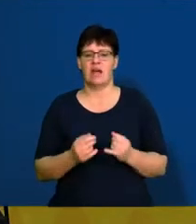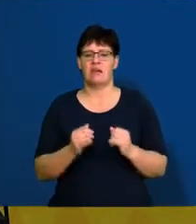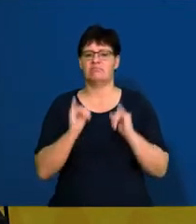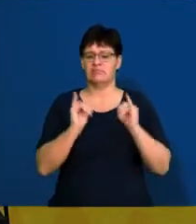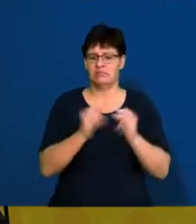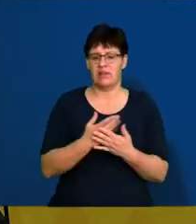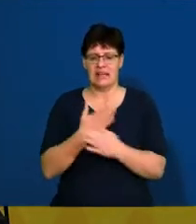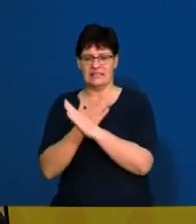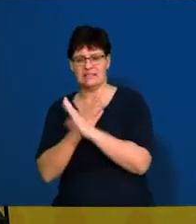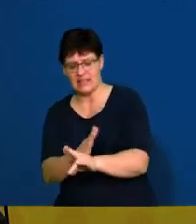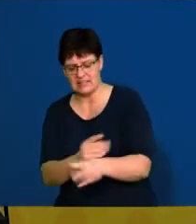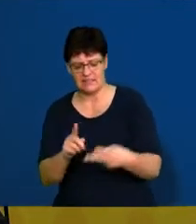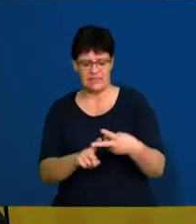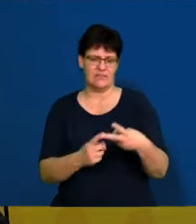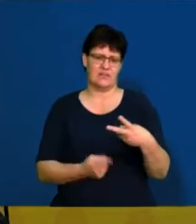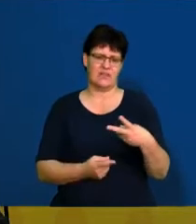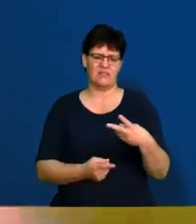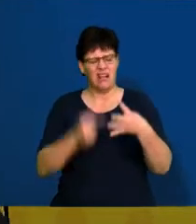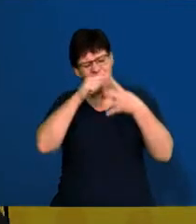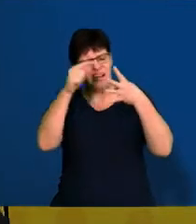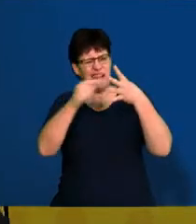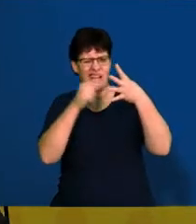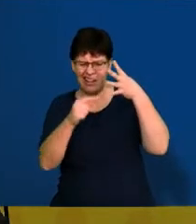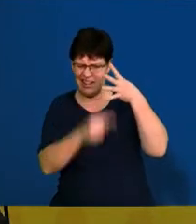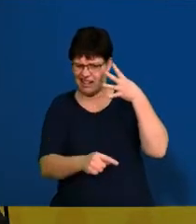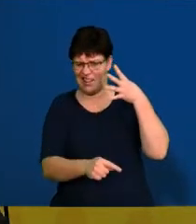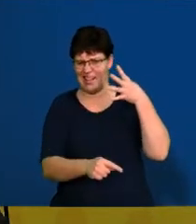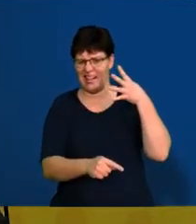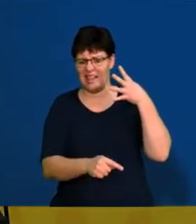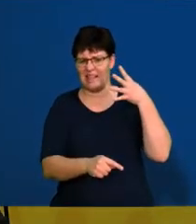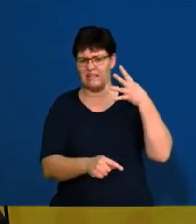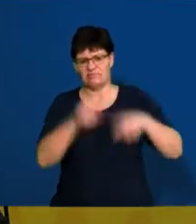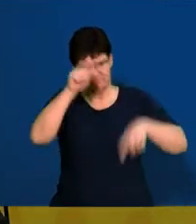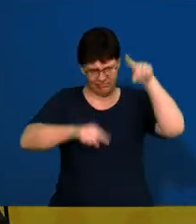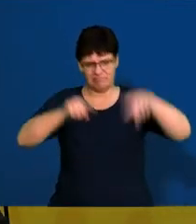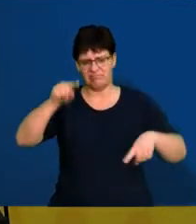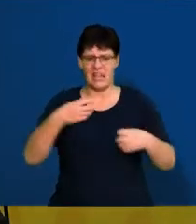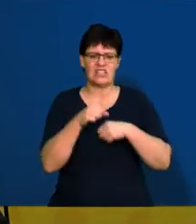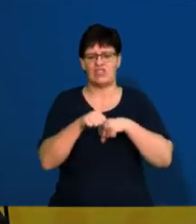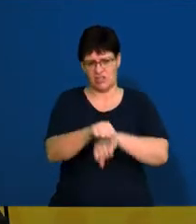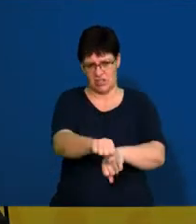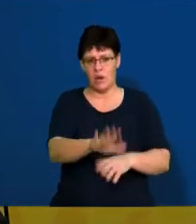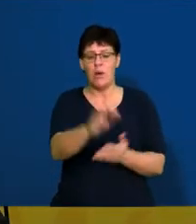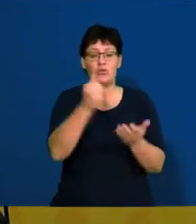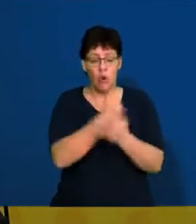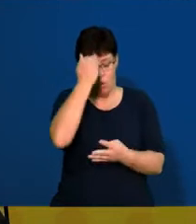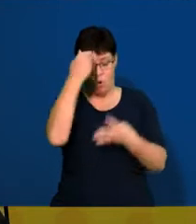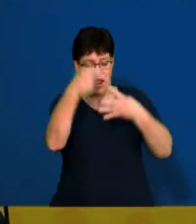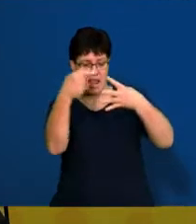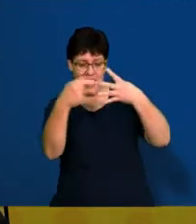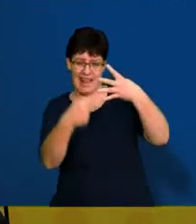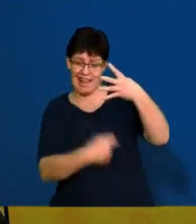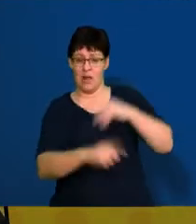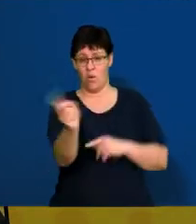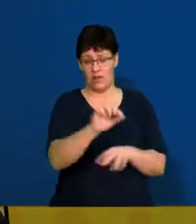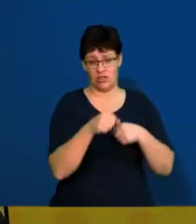defensive, and there's a whole range more strategies. So know your strategies as well. Make sure